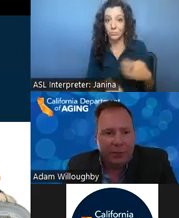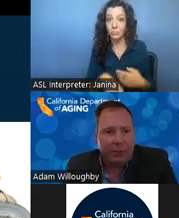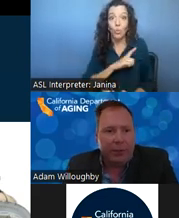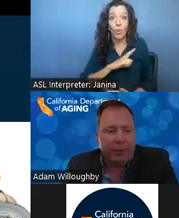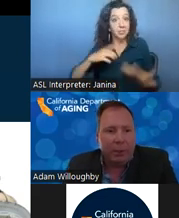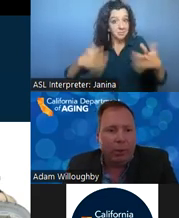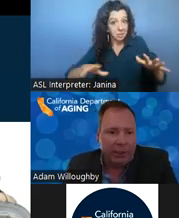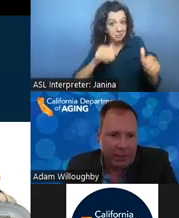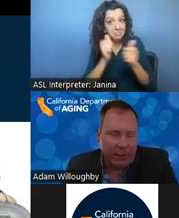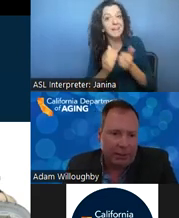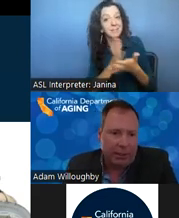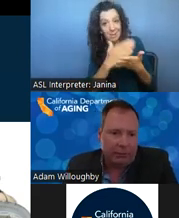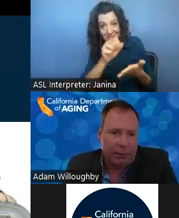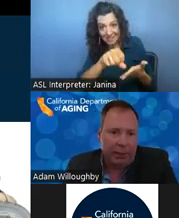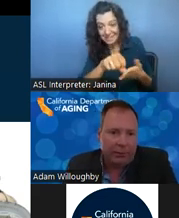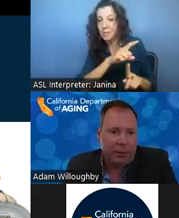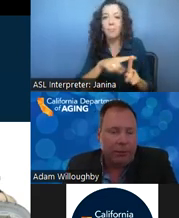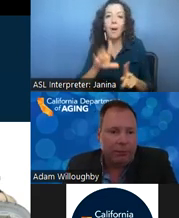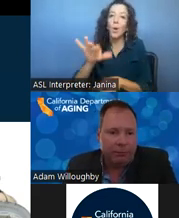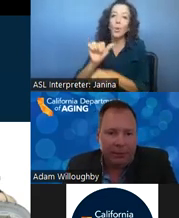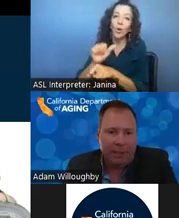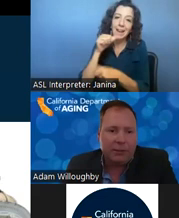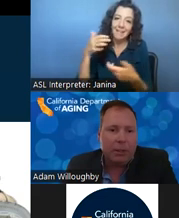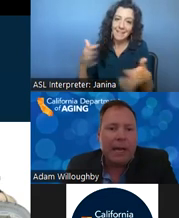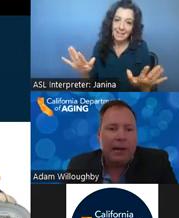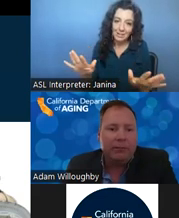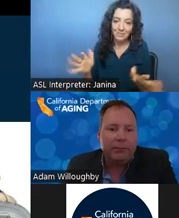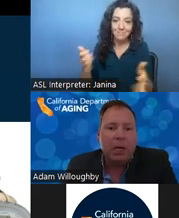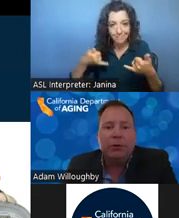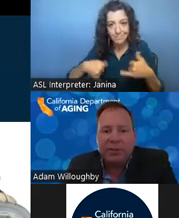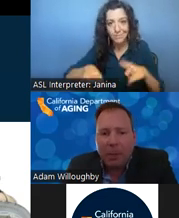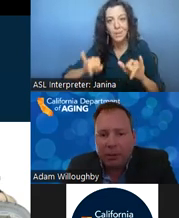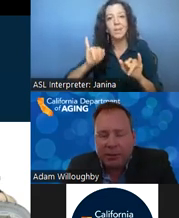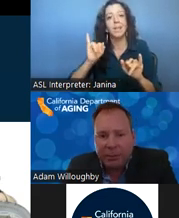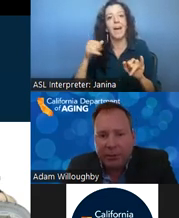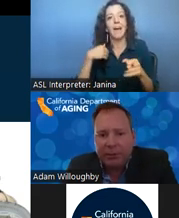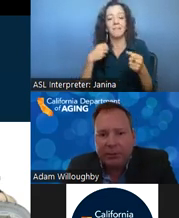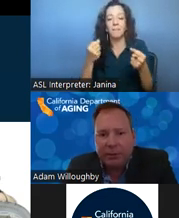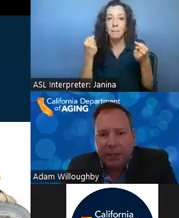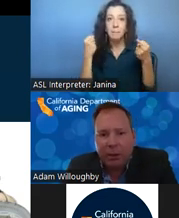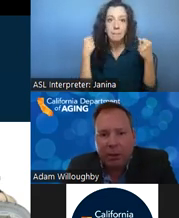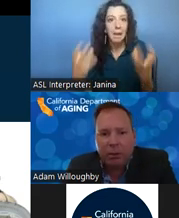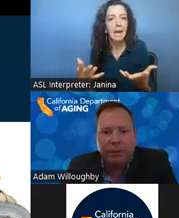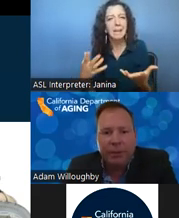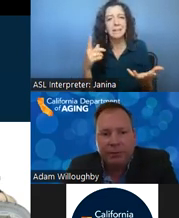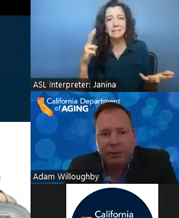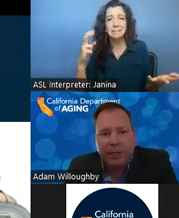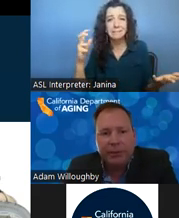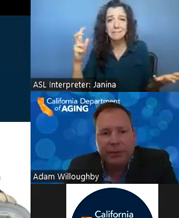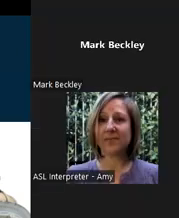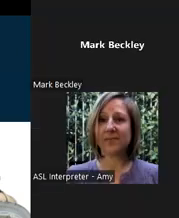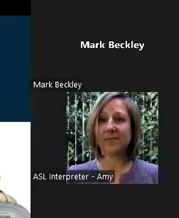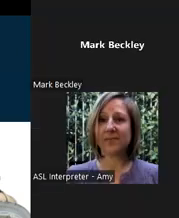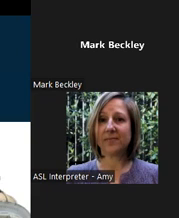for this year their their work is not done yet right so the that they still have hundreds of policy bills that they are going to need to